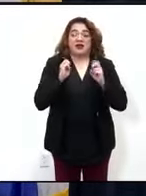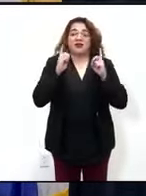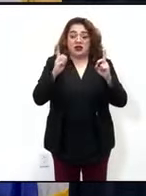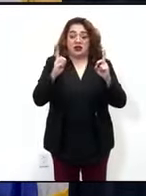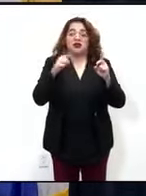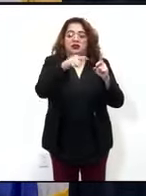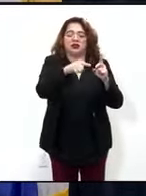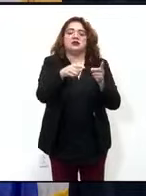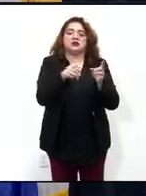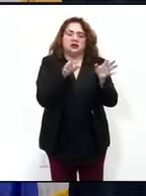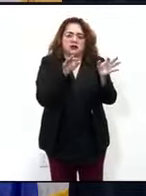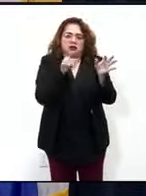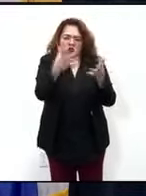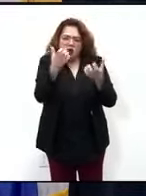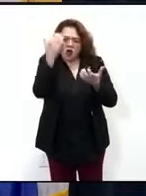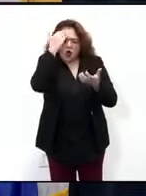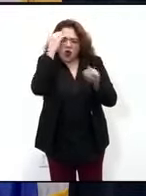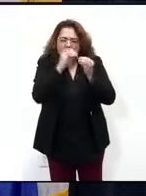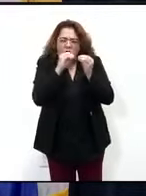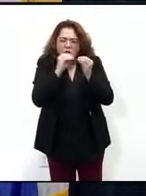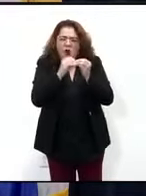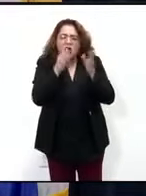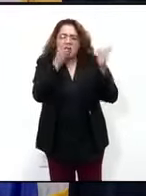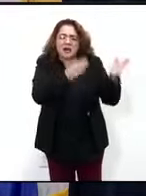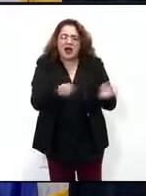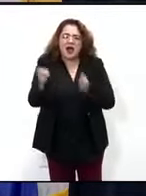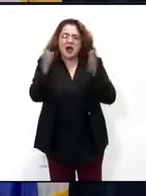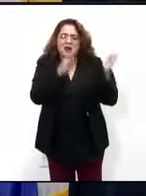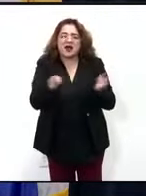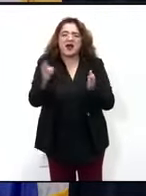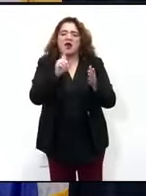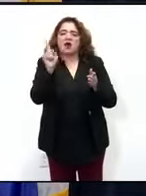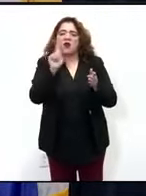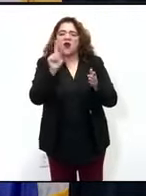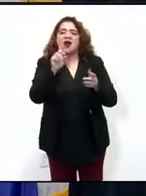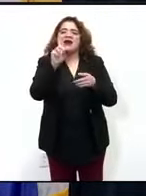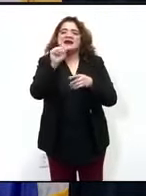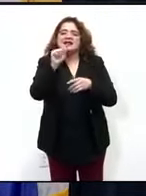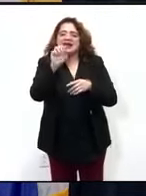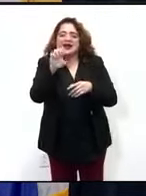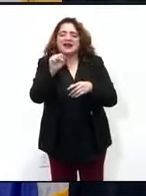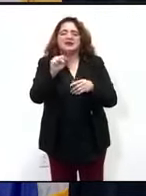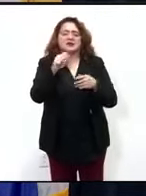community members who are wanting to know more about the plans and the dates in a written format.